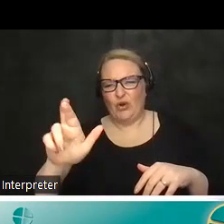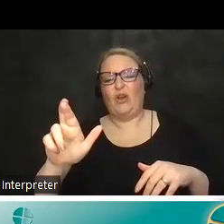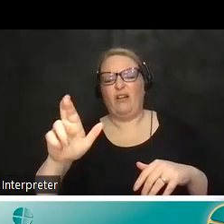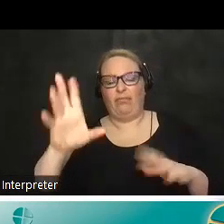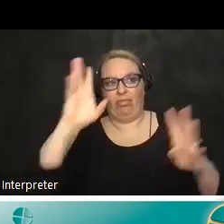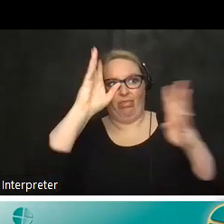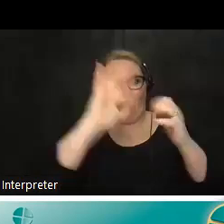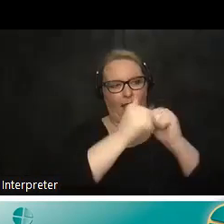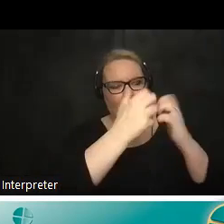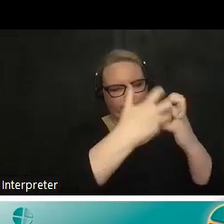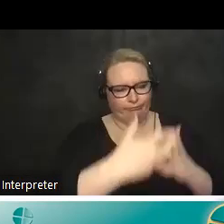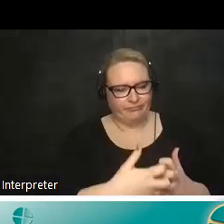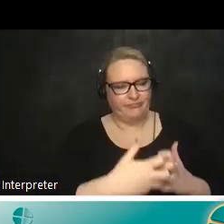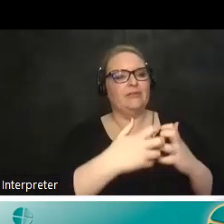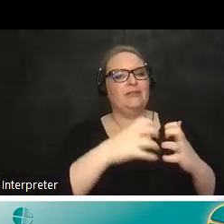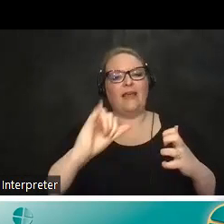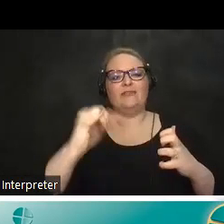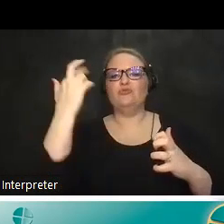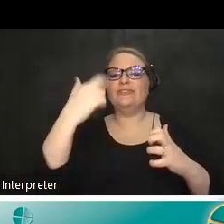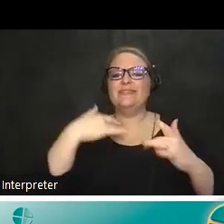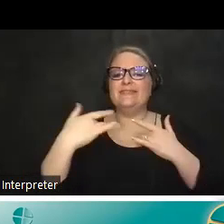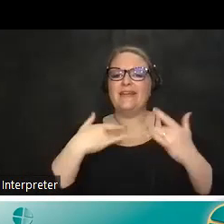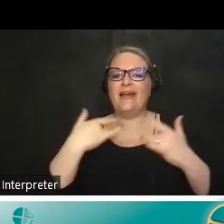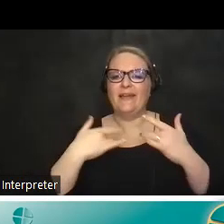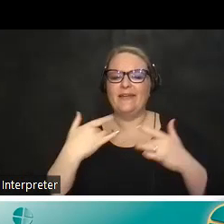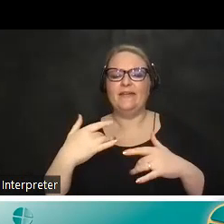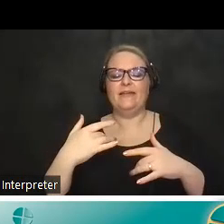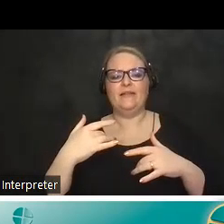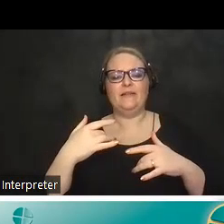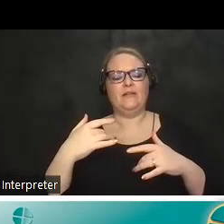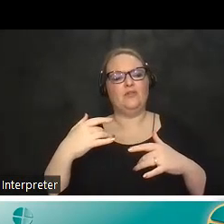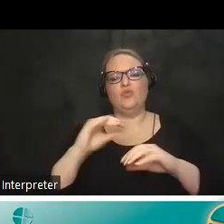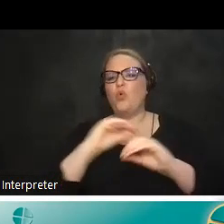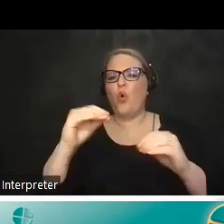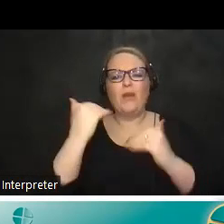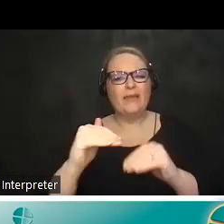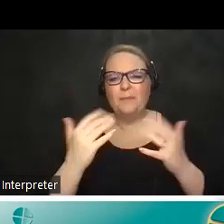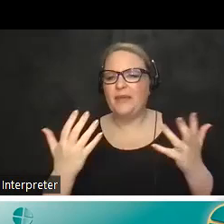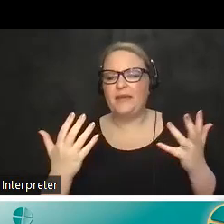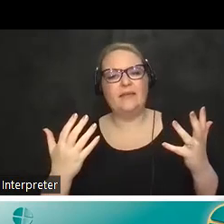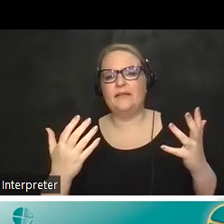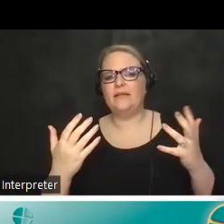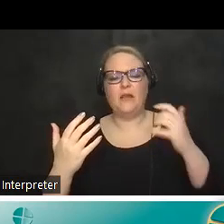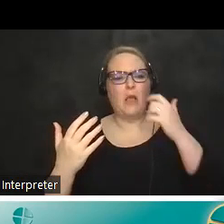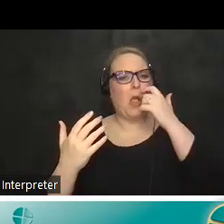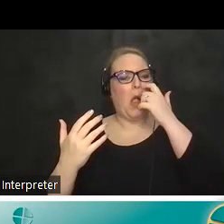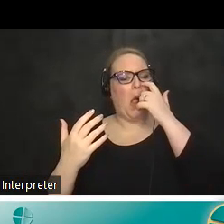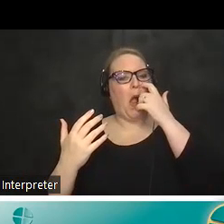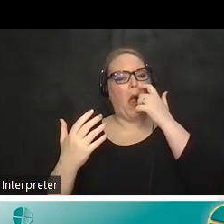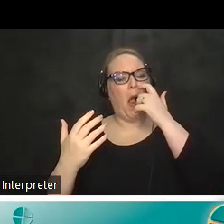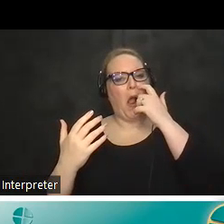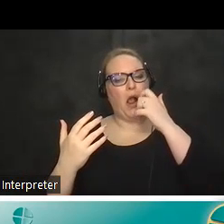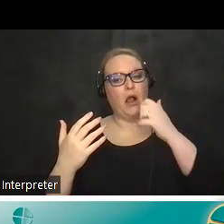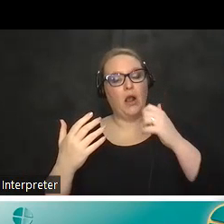so excited about this kind of design process was that really the sky's the limit because we are not doing this for the